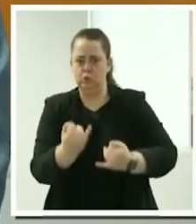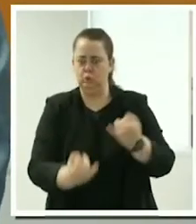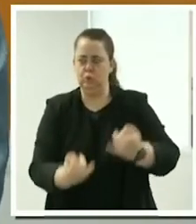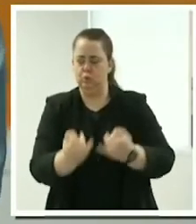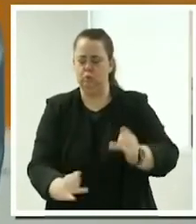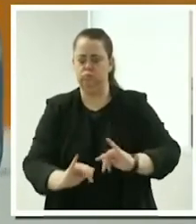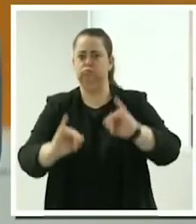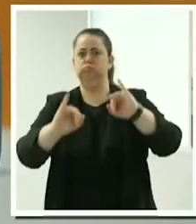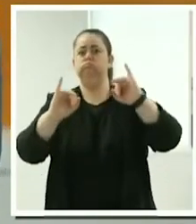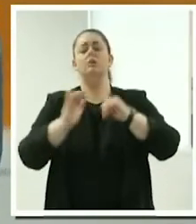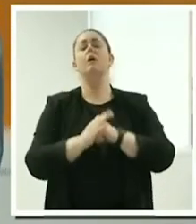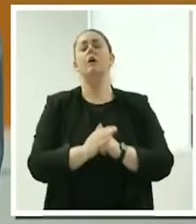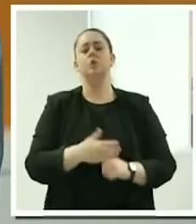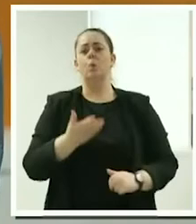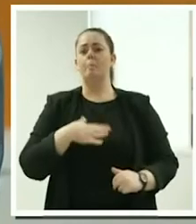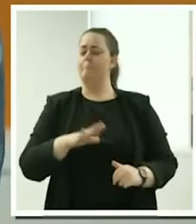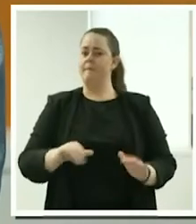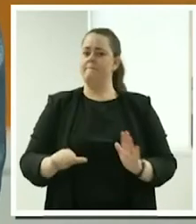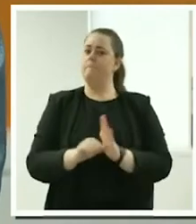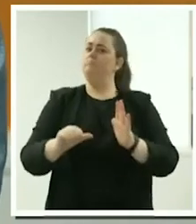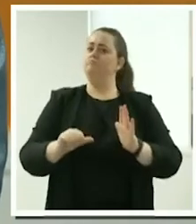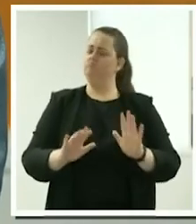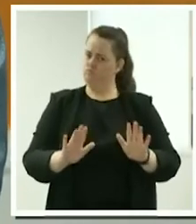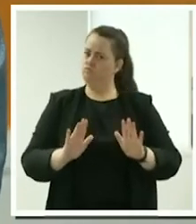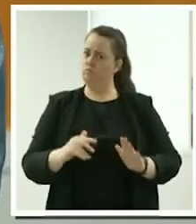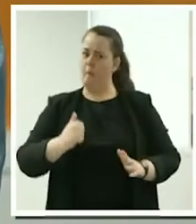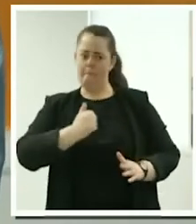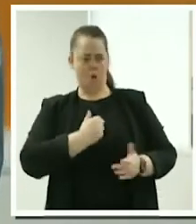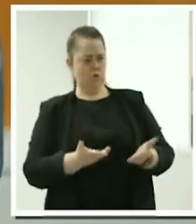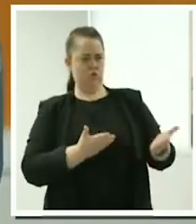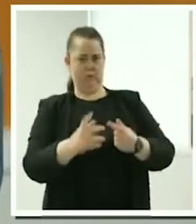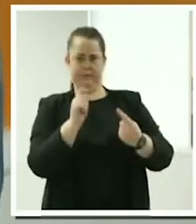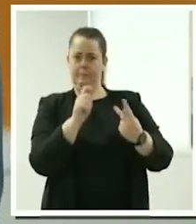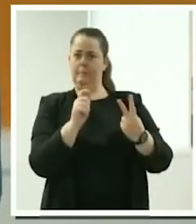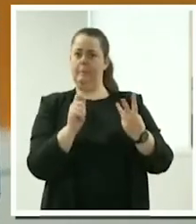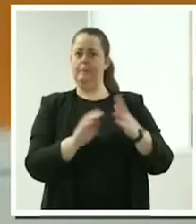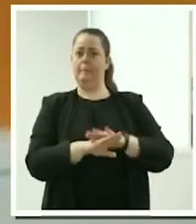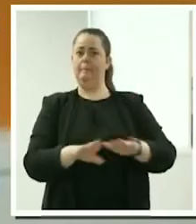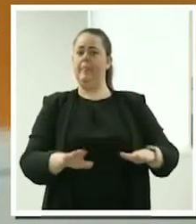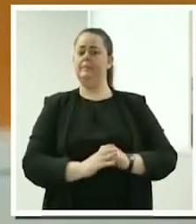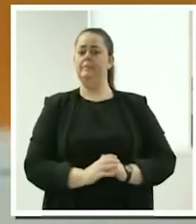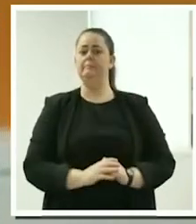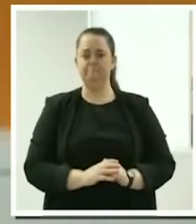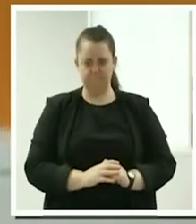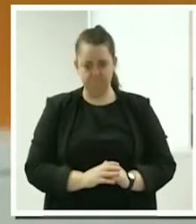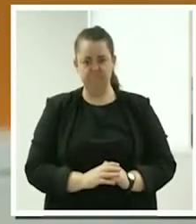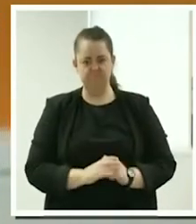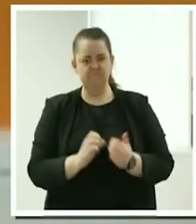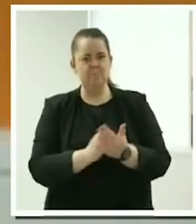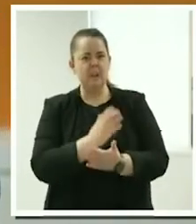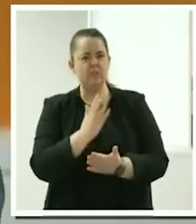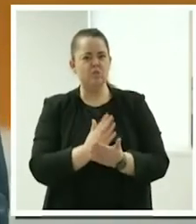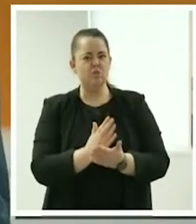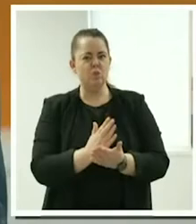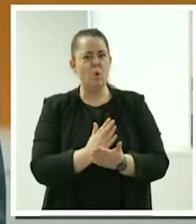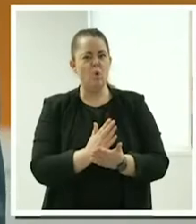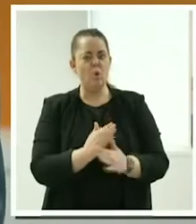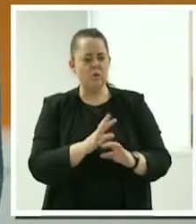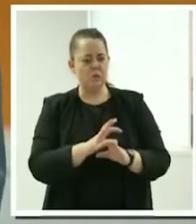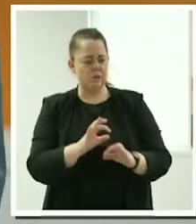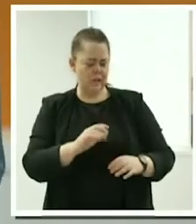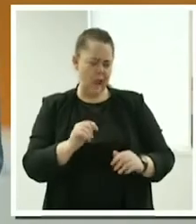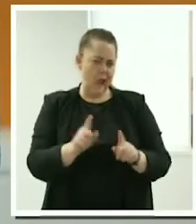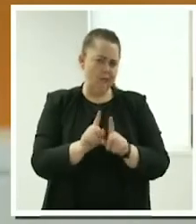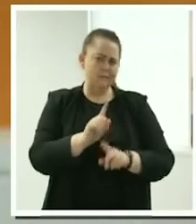need to be very firm about the services that you're providing. For example, you're not there to look after the whole